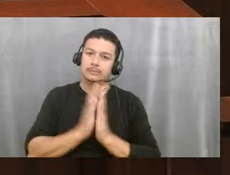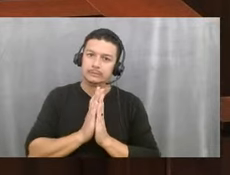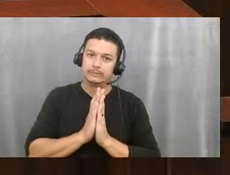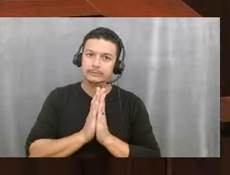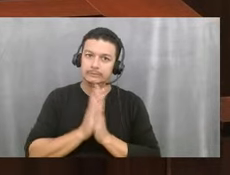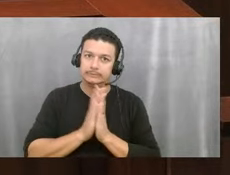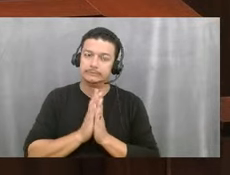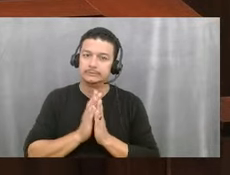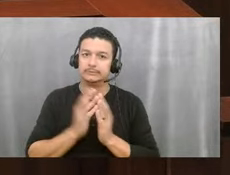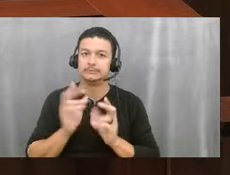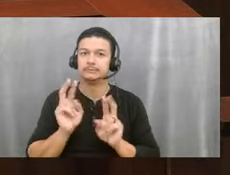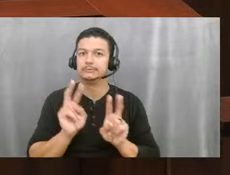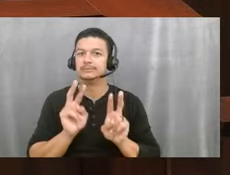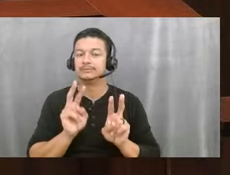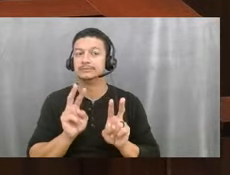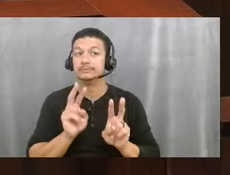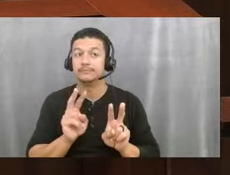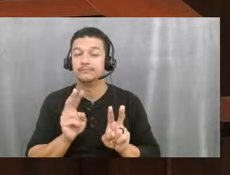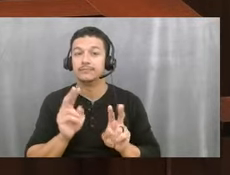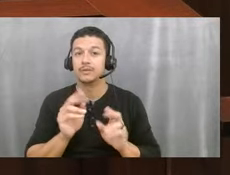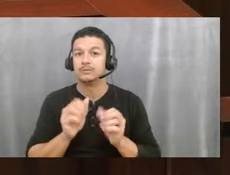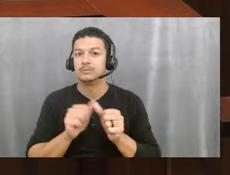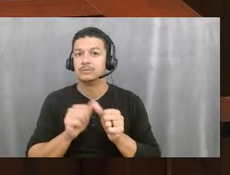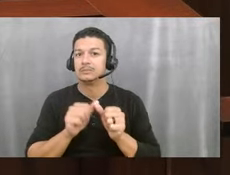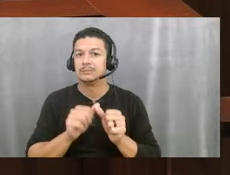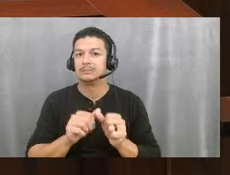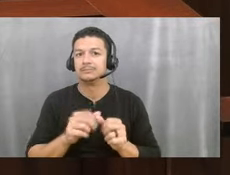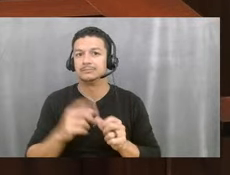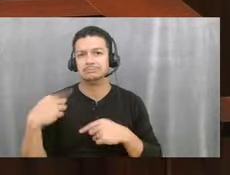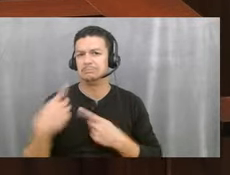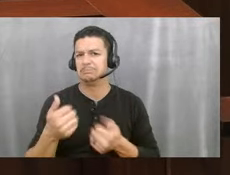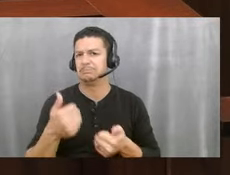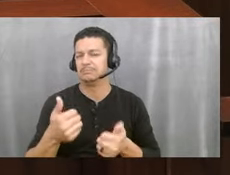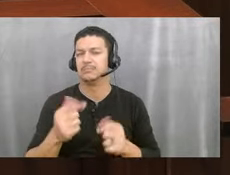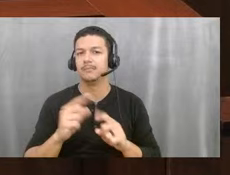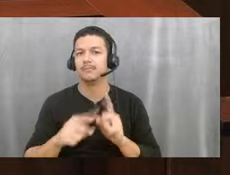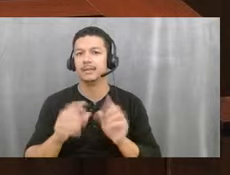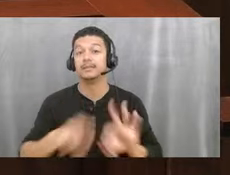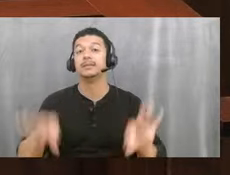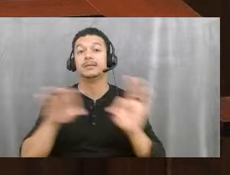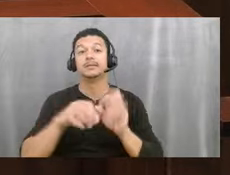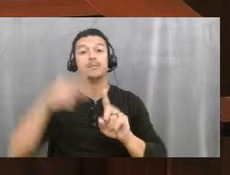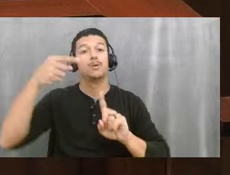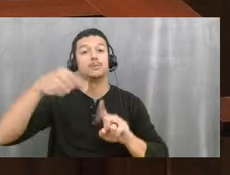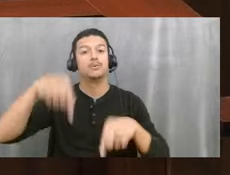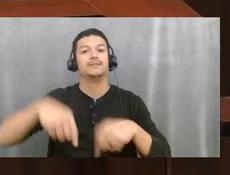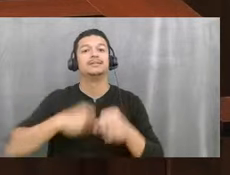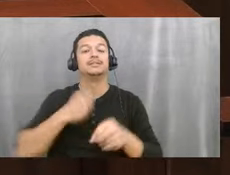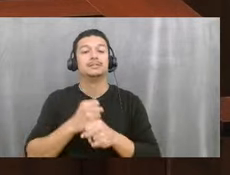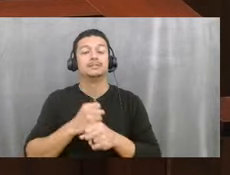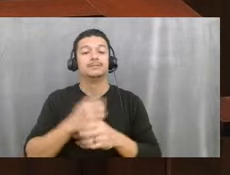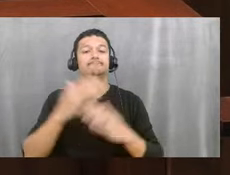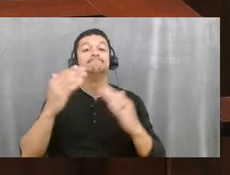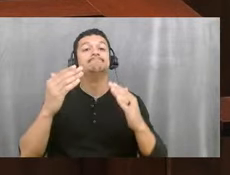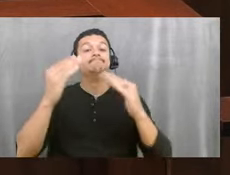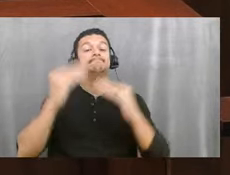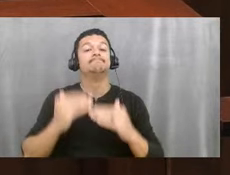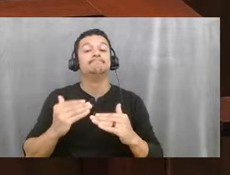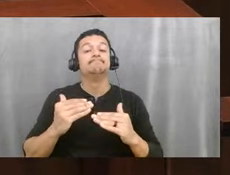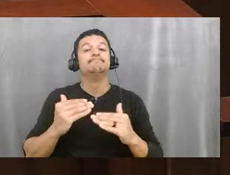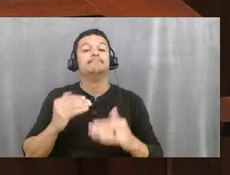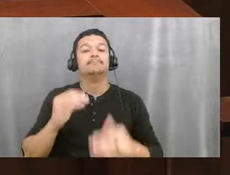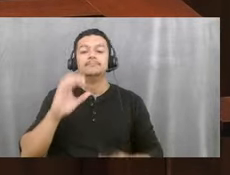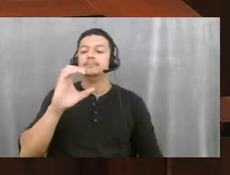good. And so we're just hoping the state will keep that up. But I think it's a very important point for this year. And the next thing I want to mention is concordance scores.